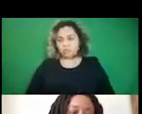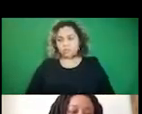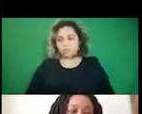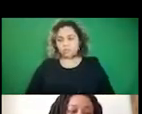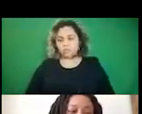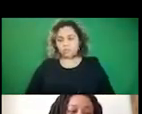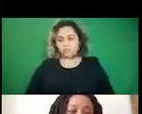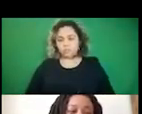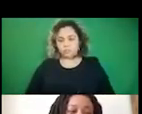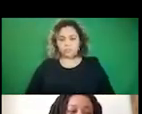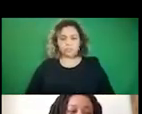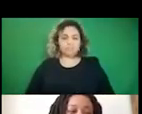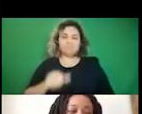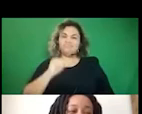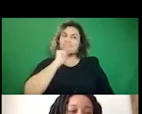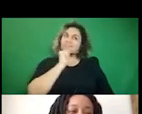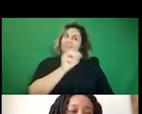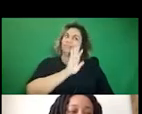Not really.